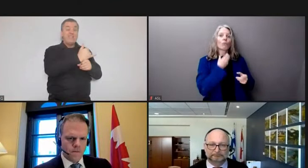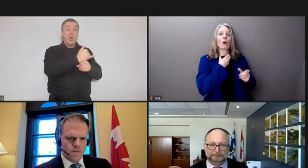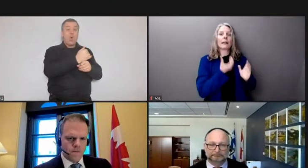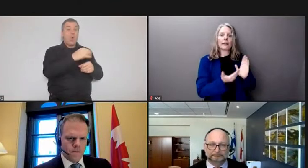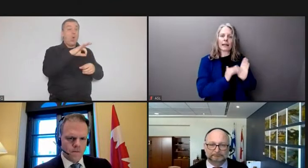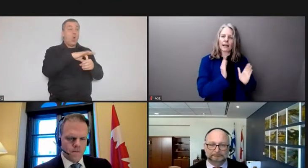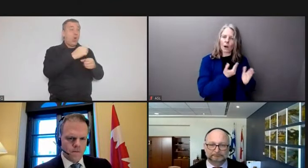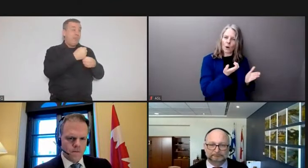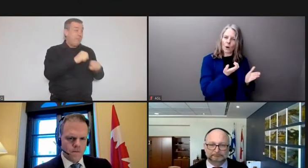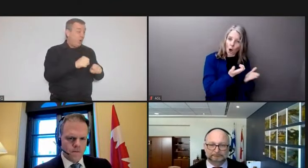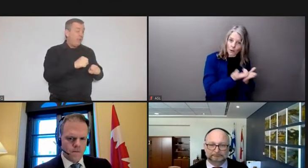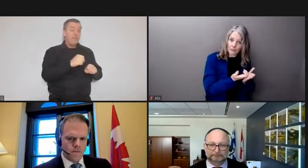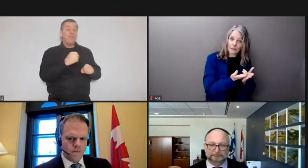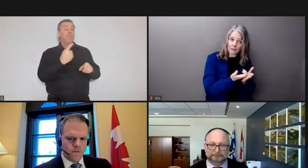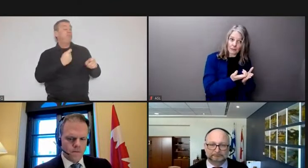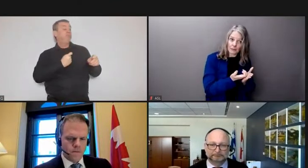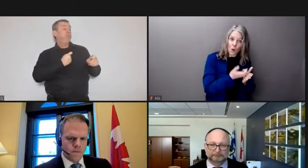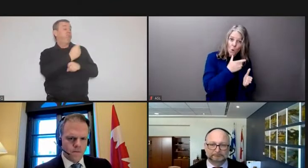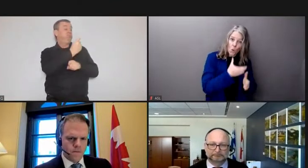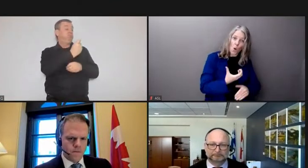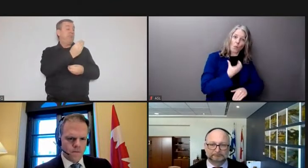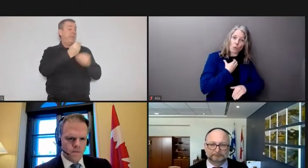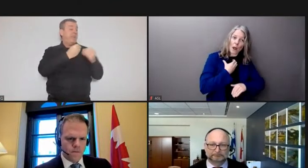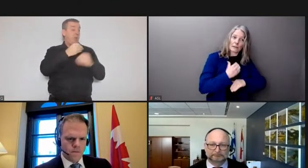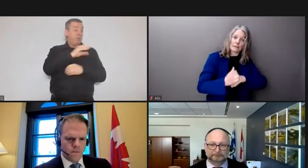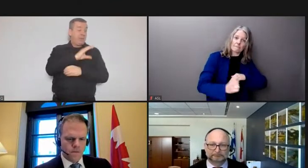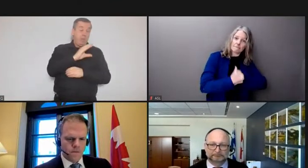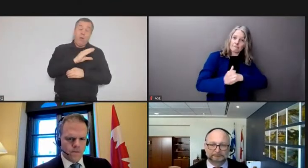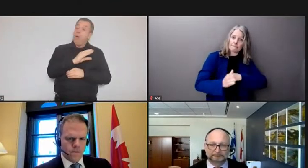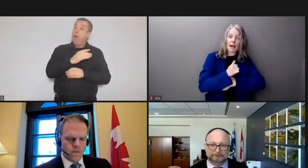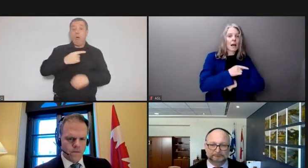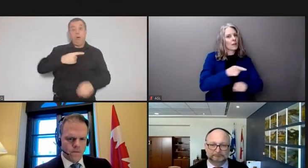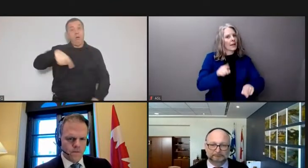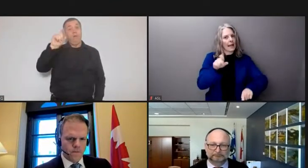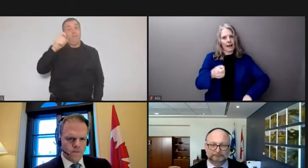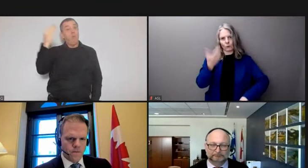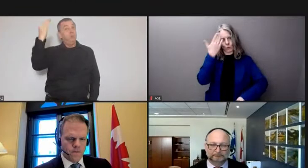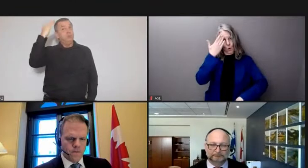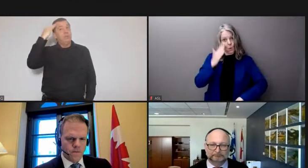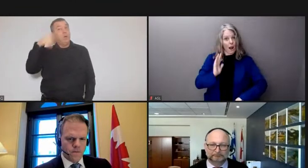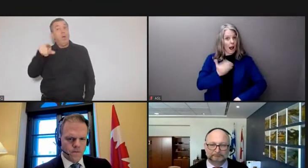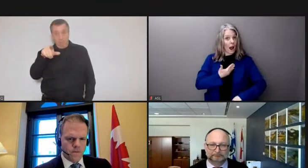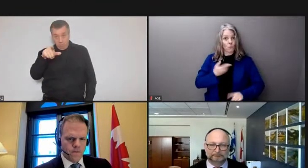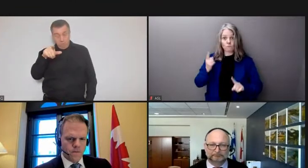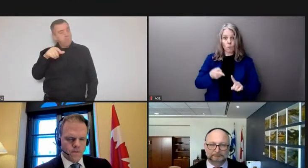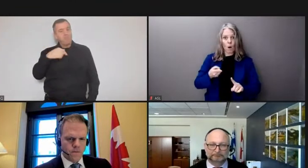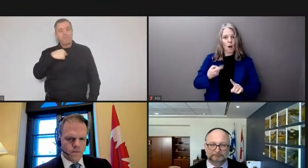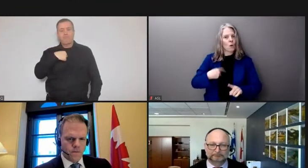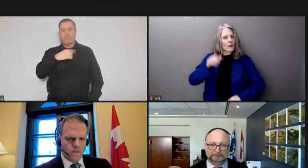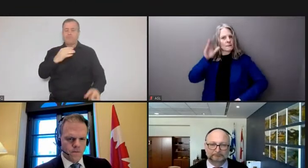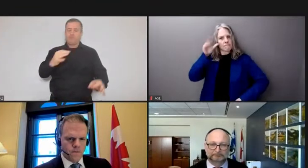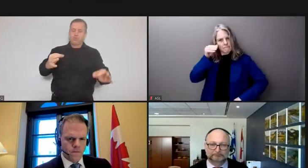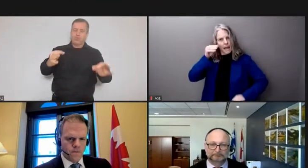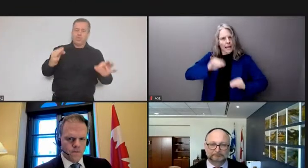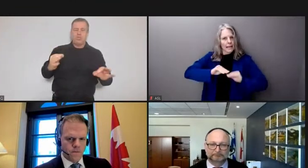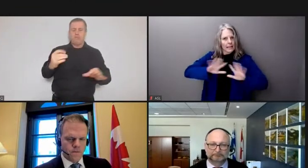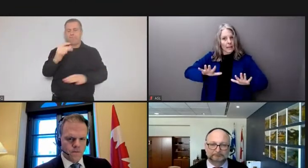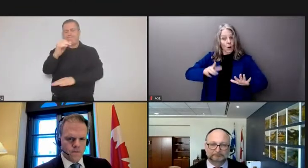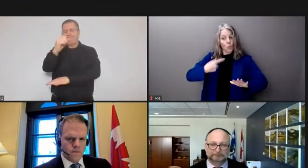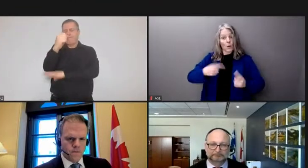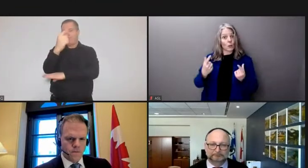needs to know that we are very firm and very clear about our duty to Canadians